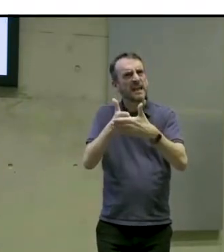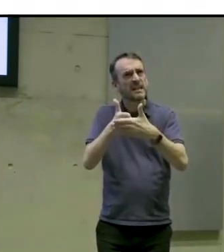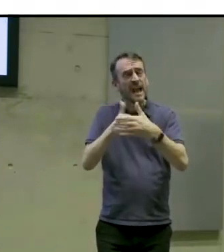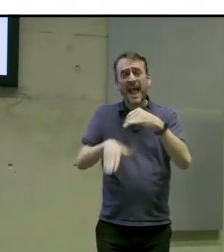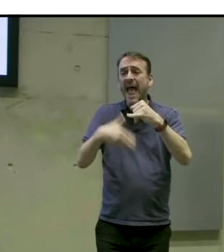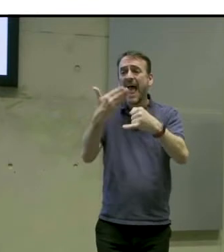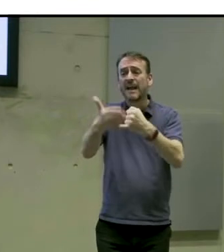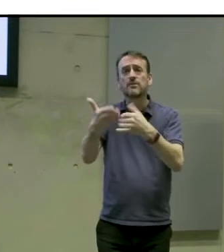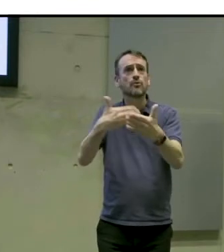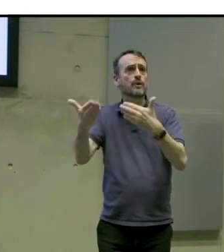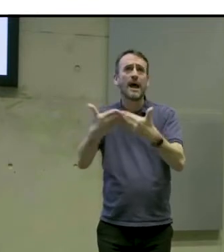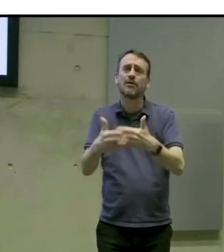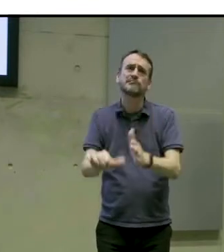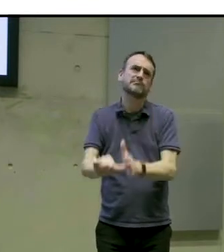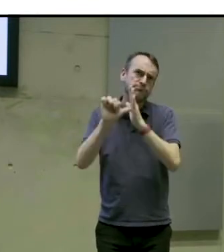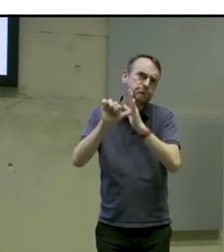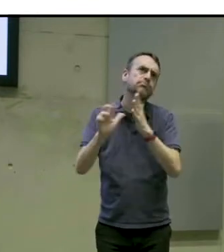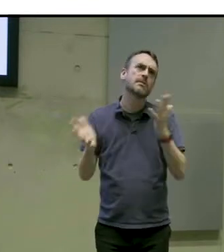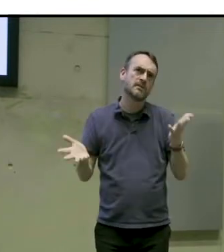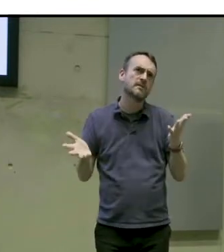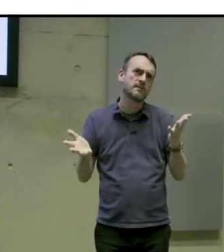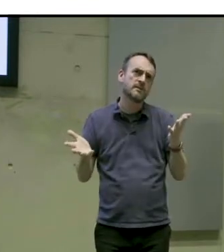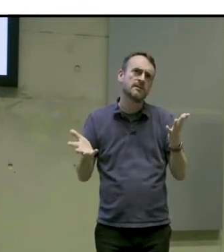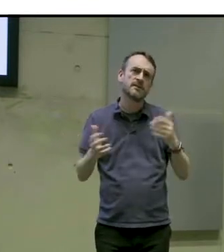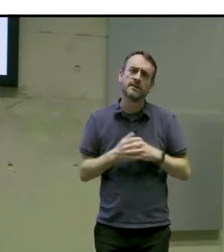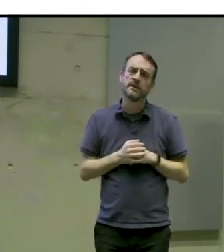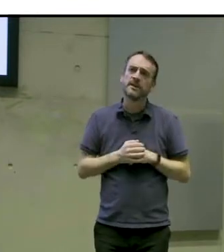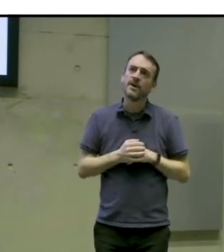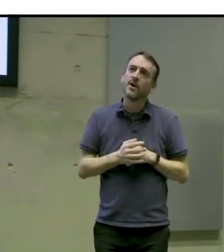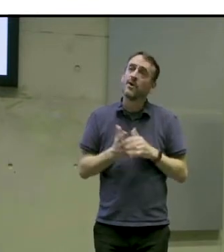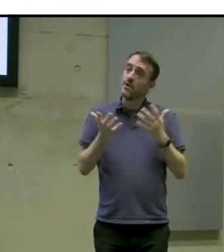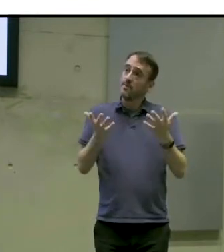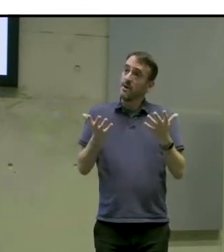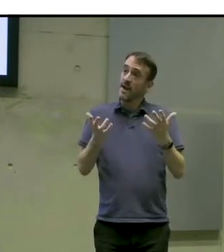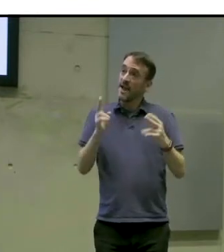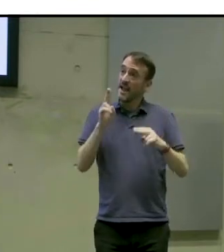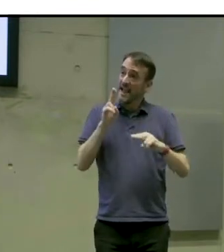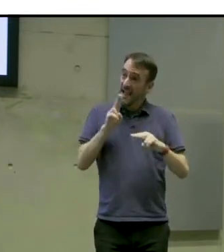that sort of also gives you the chance to then go forward and